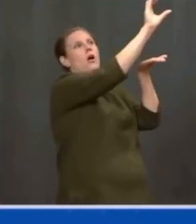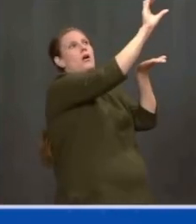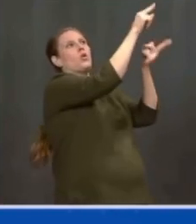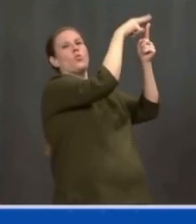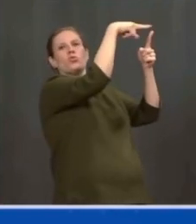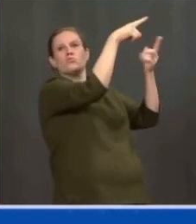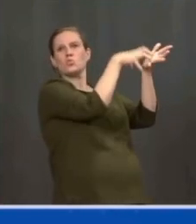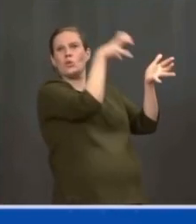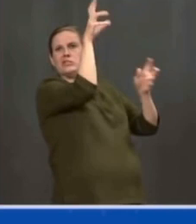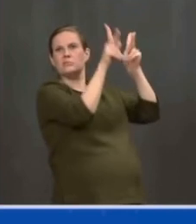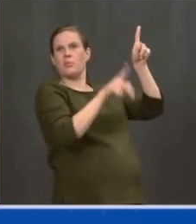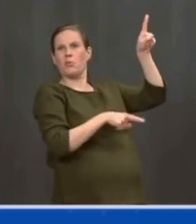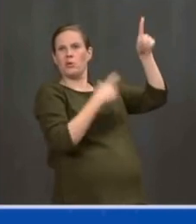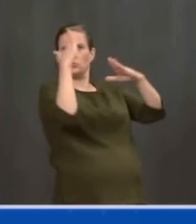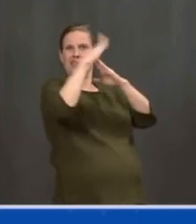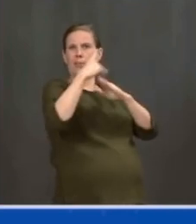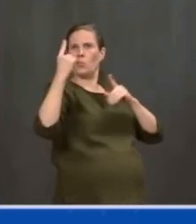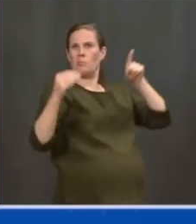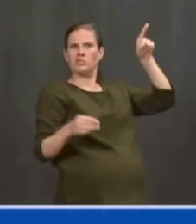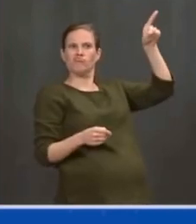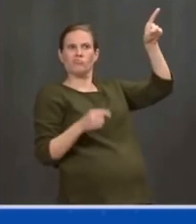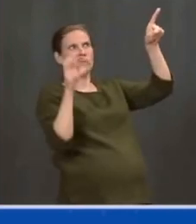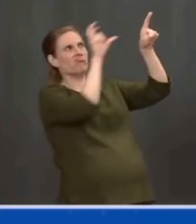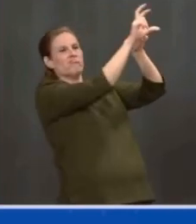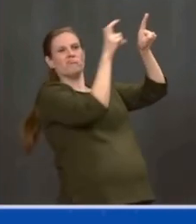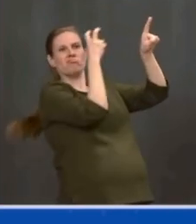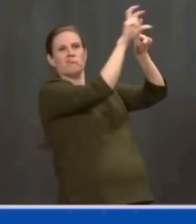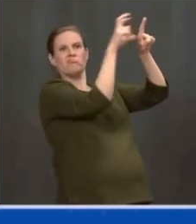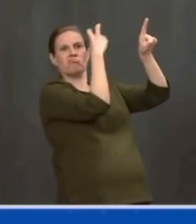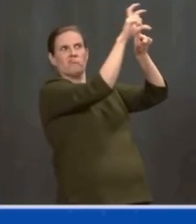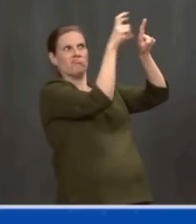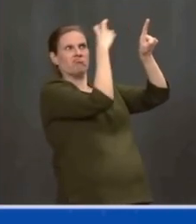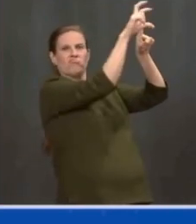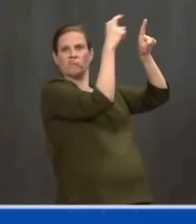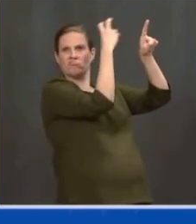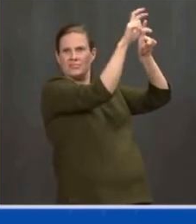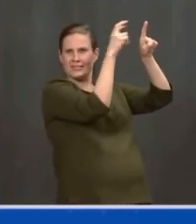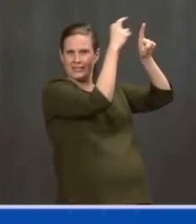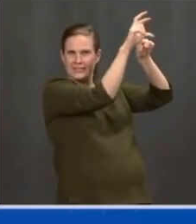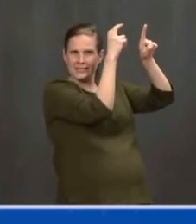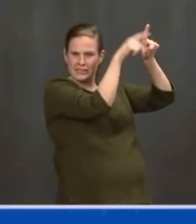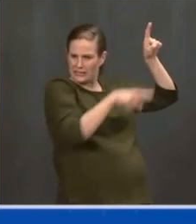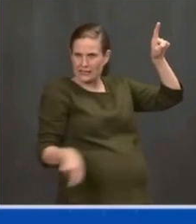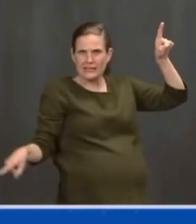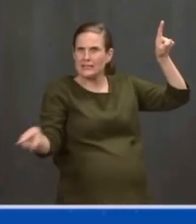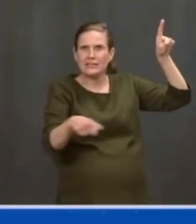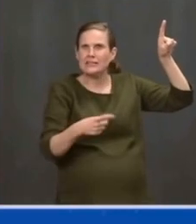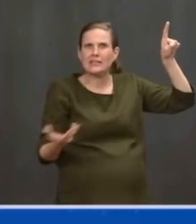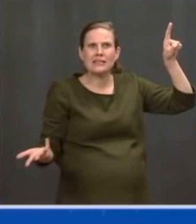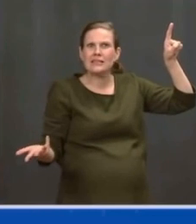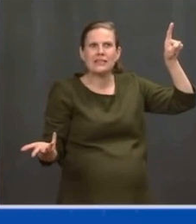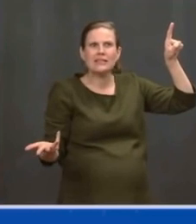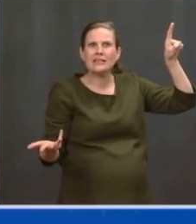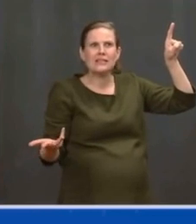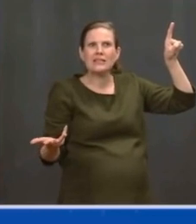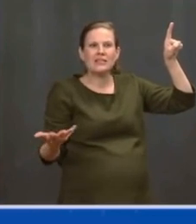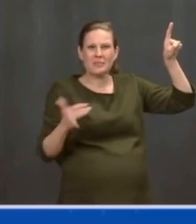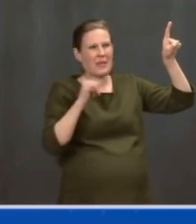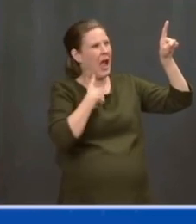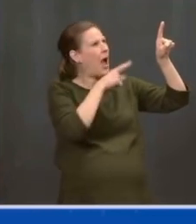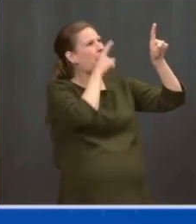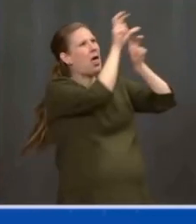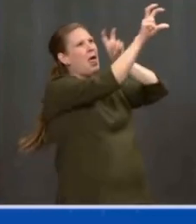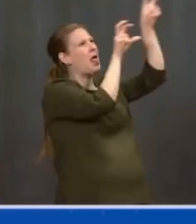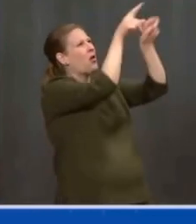You know, this is not to target those who made it, not to seek retribution. This is about